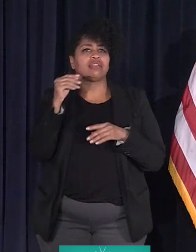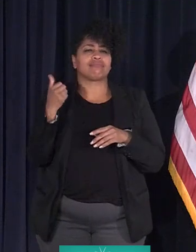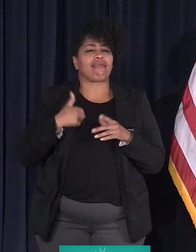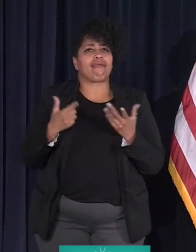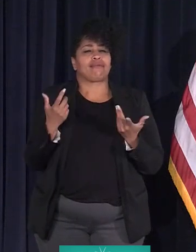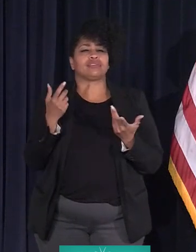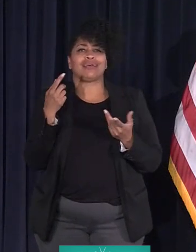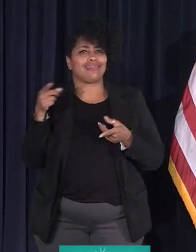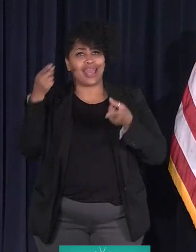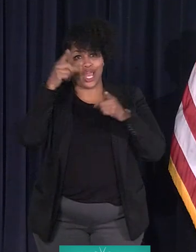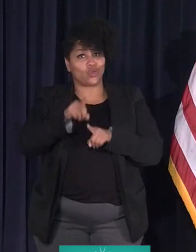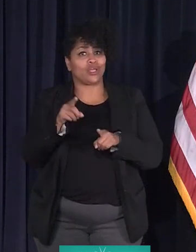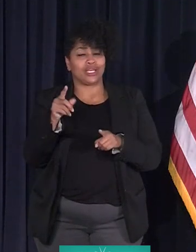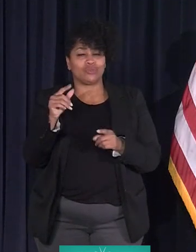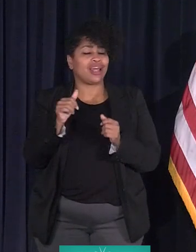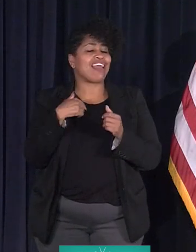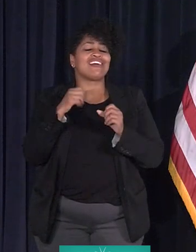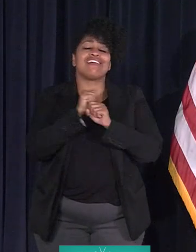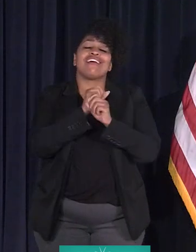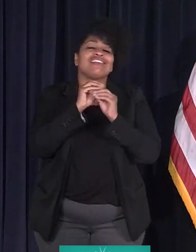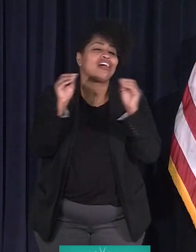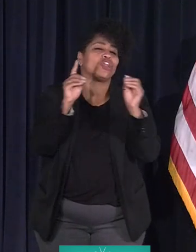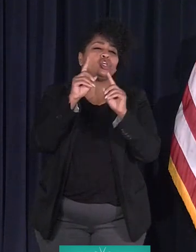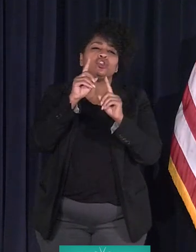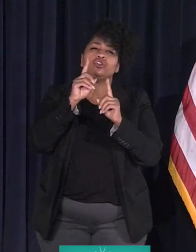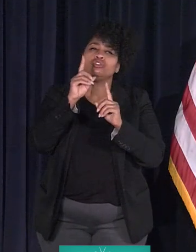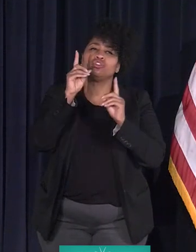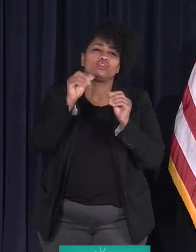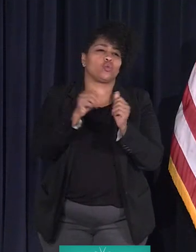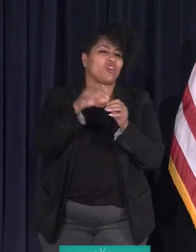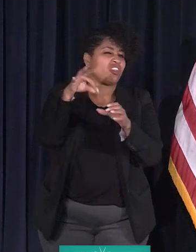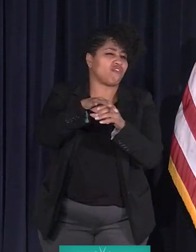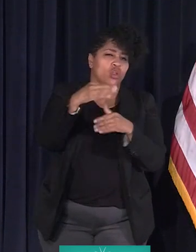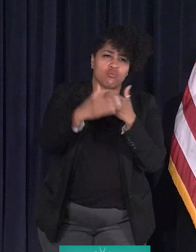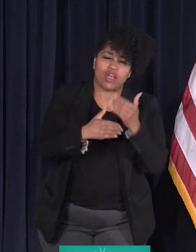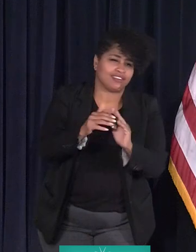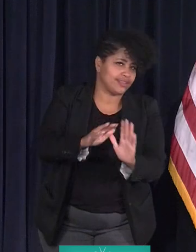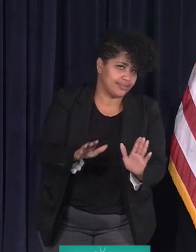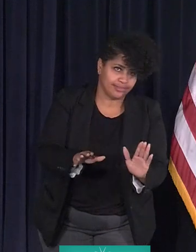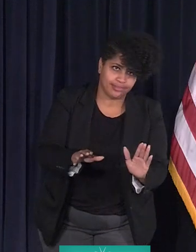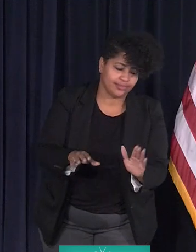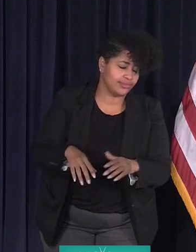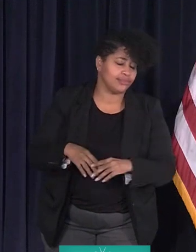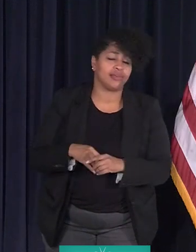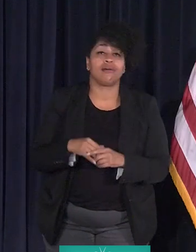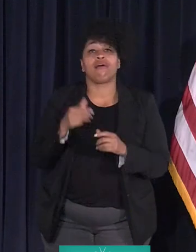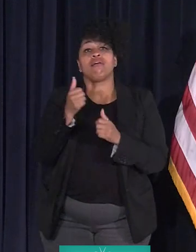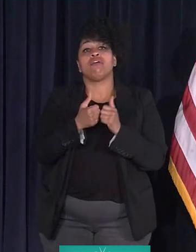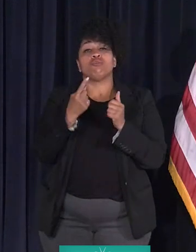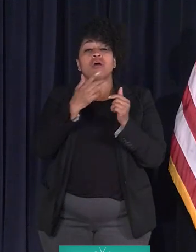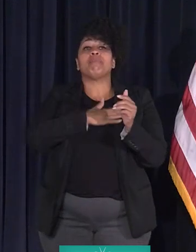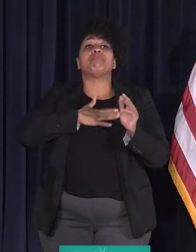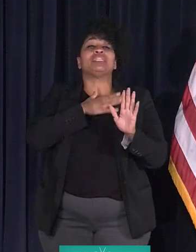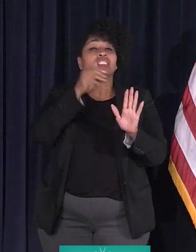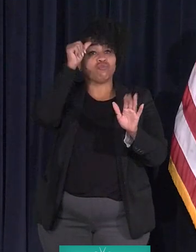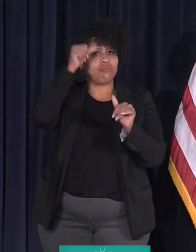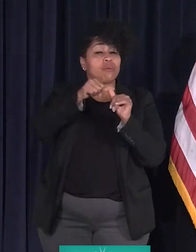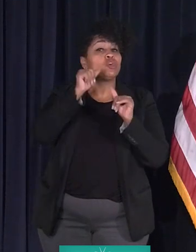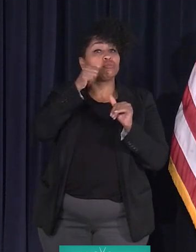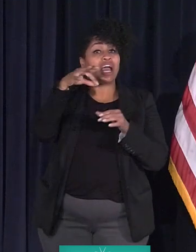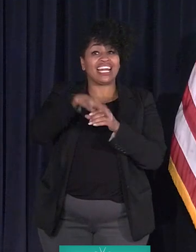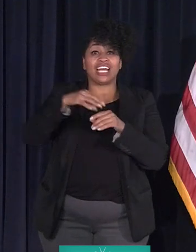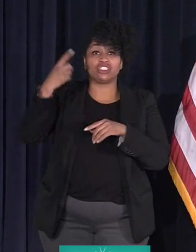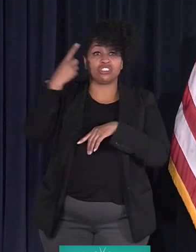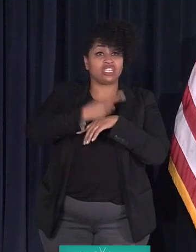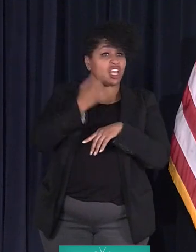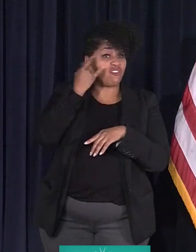It's got absolutely nothing to do with the voting process. And everybody, please remember, tomorrow is election day. If